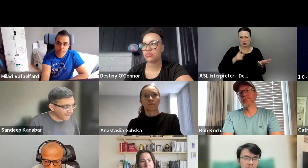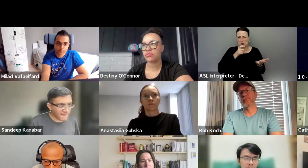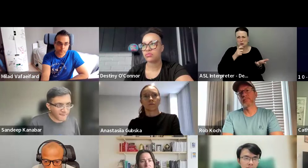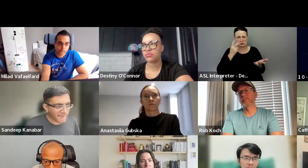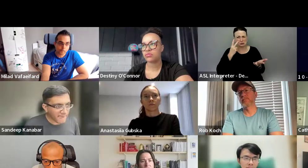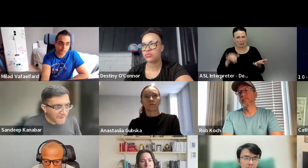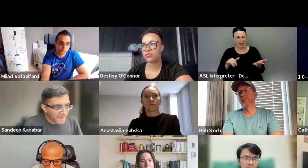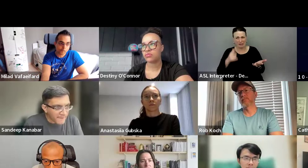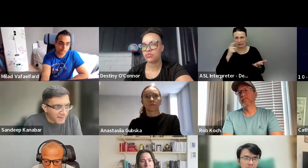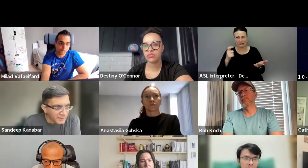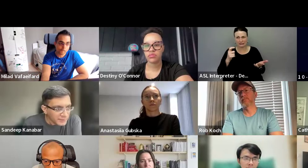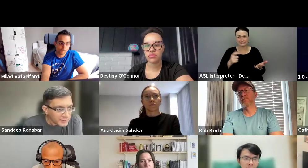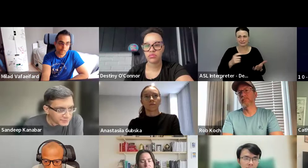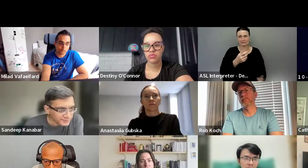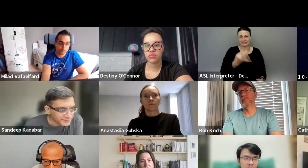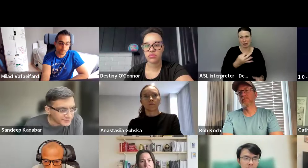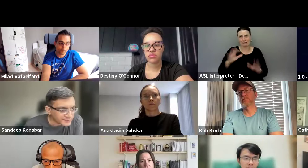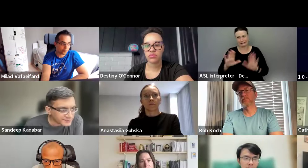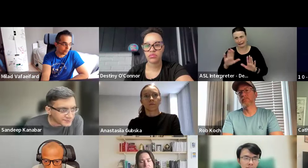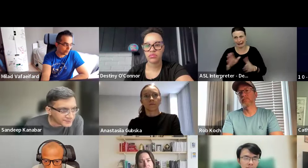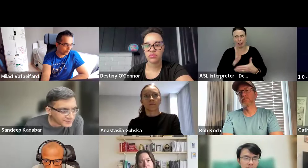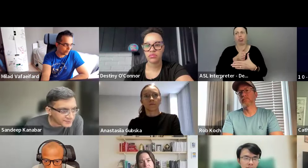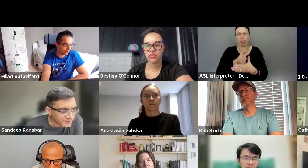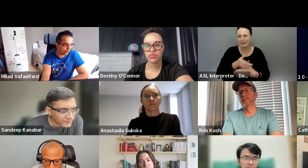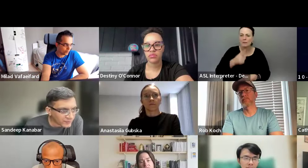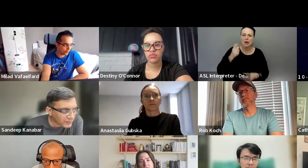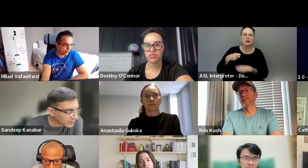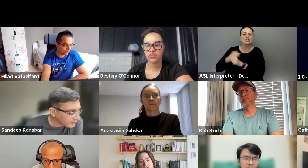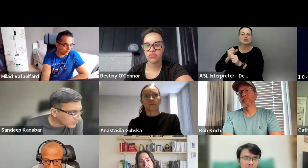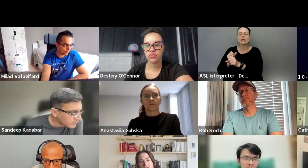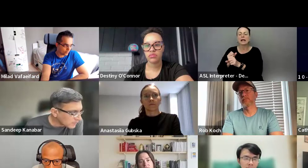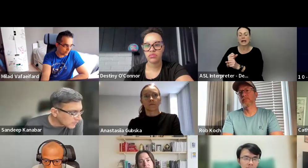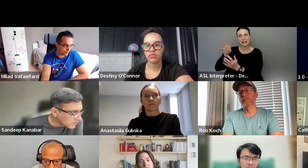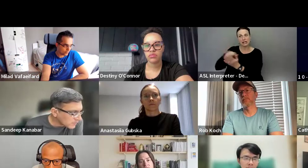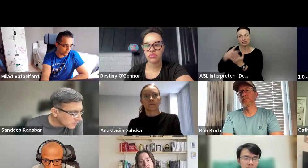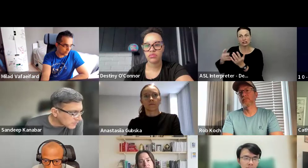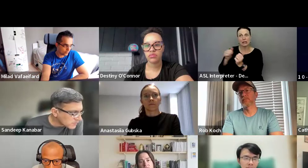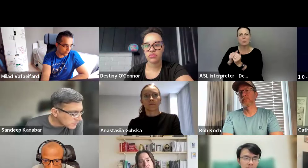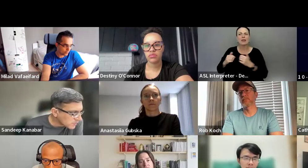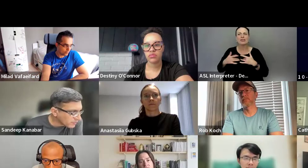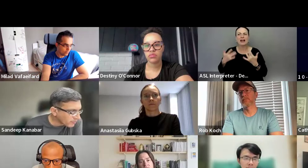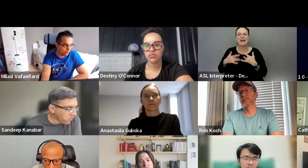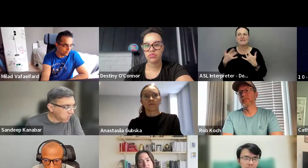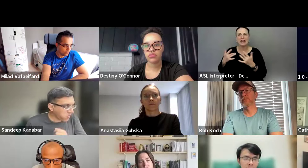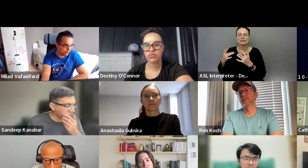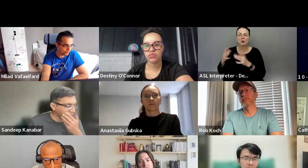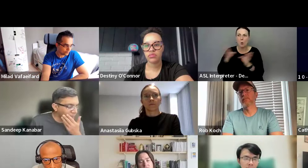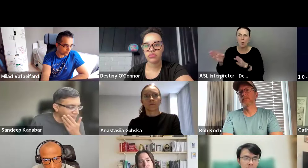uh, we started creating a sheet with event organizers and like our target list.